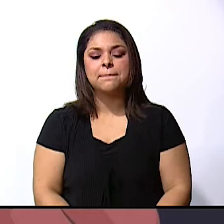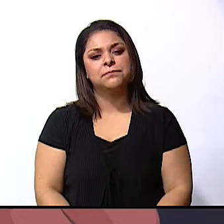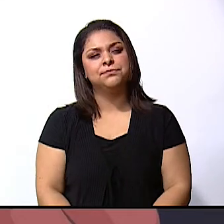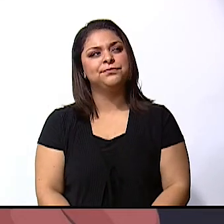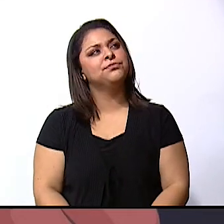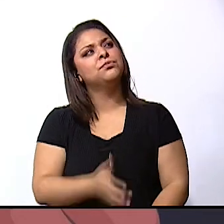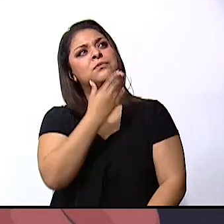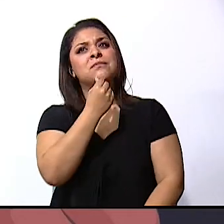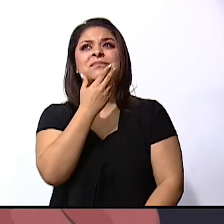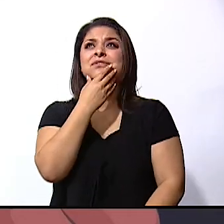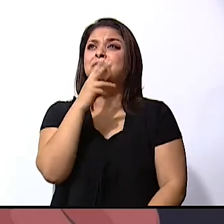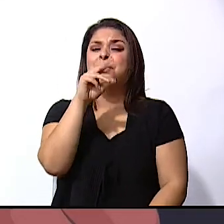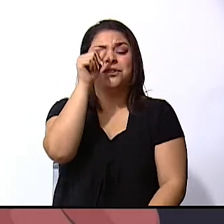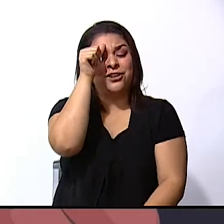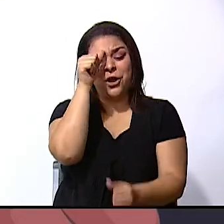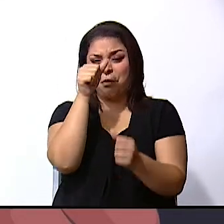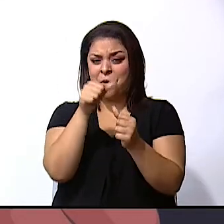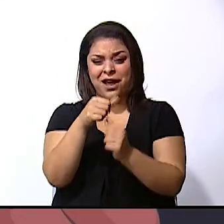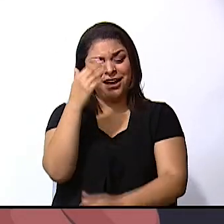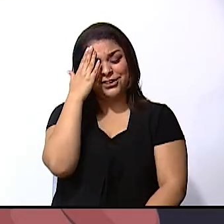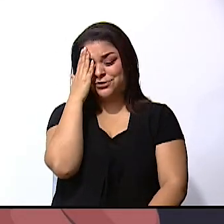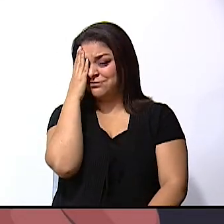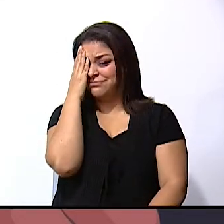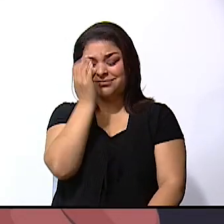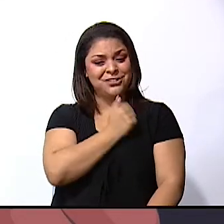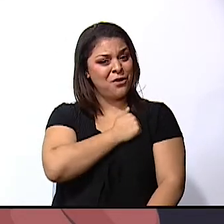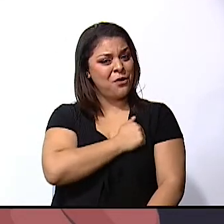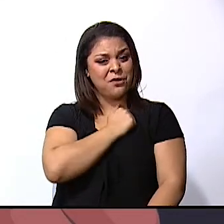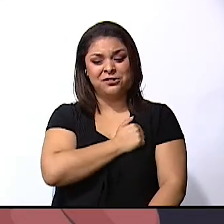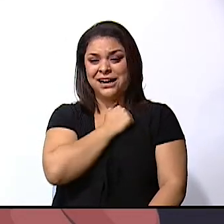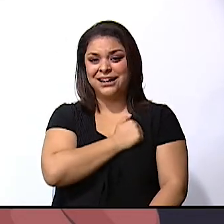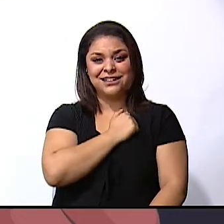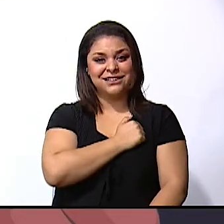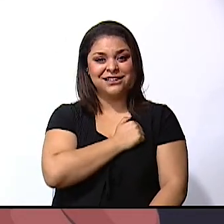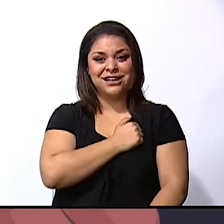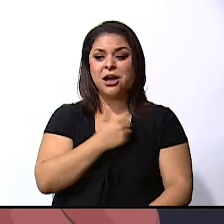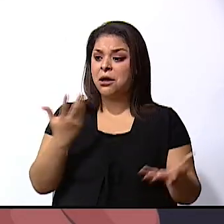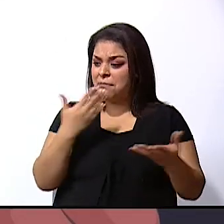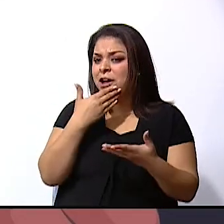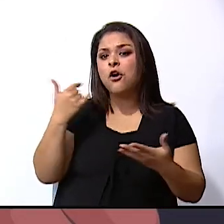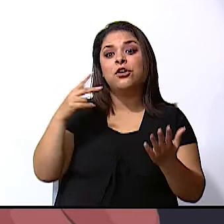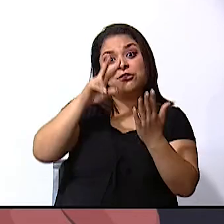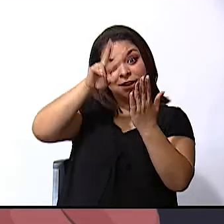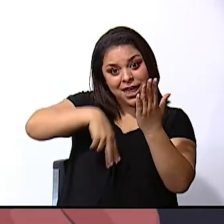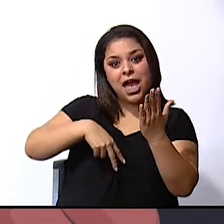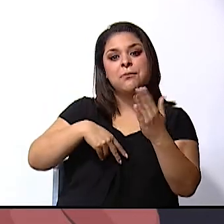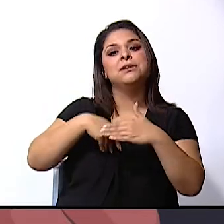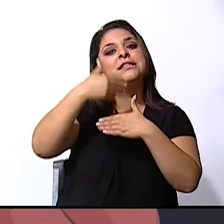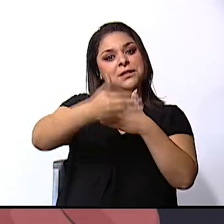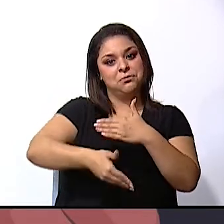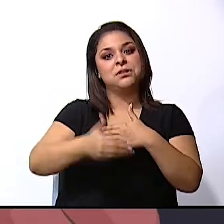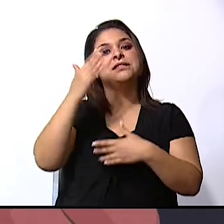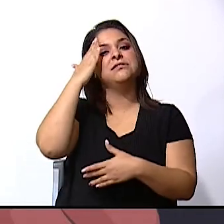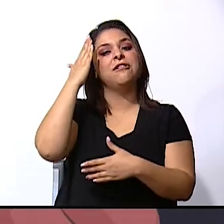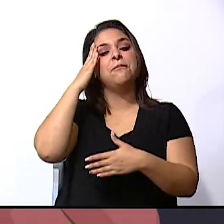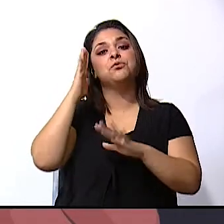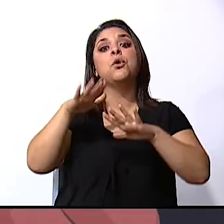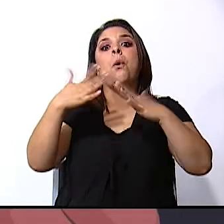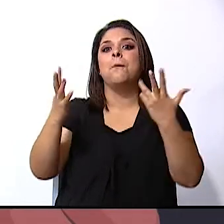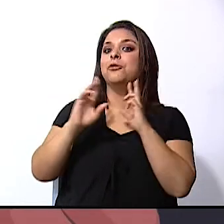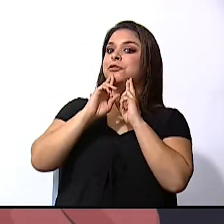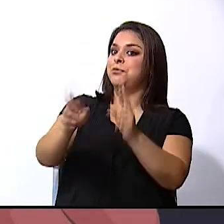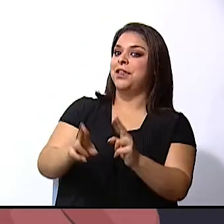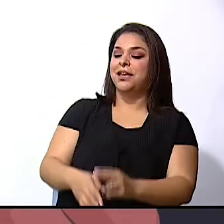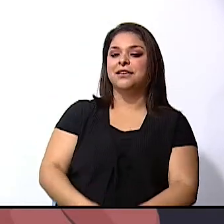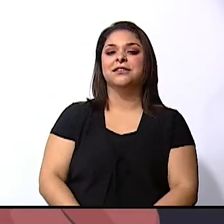I don't remember. Sorry. So what about if we read it? And then we're going to know what we have to answer.